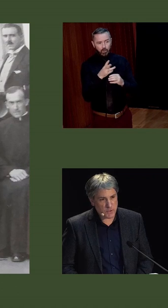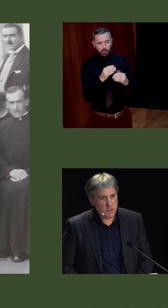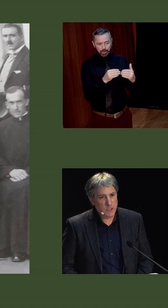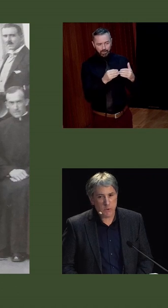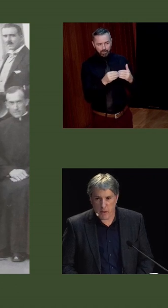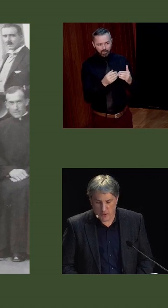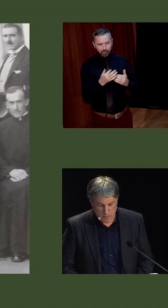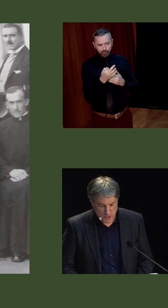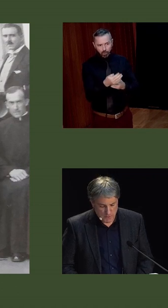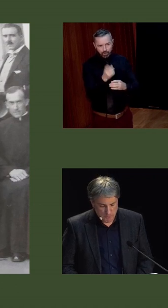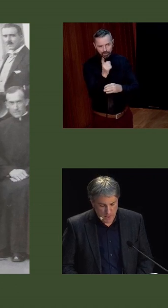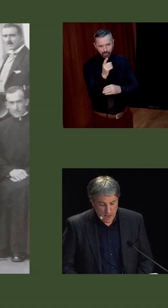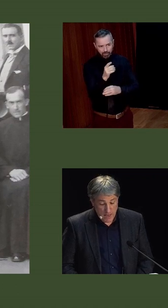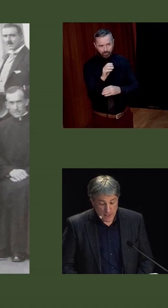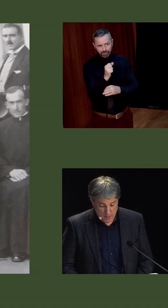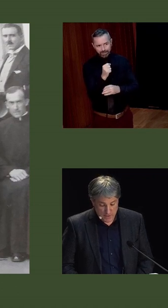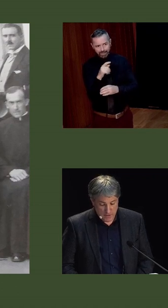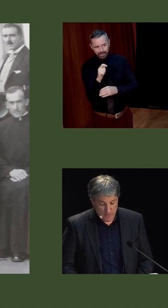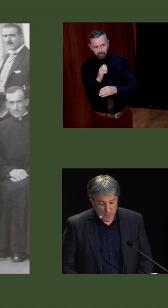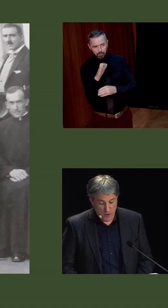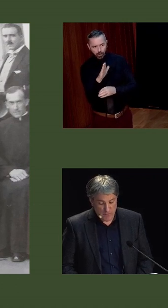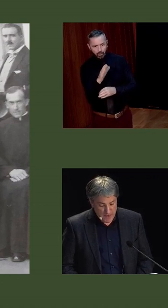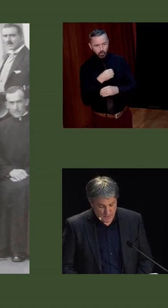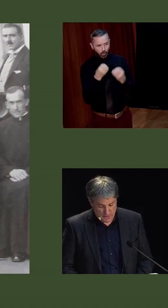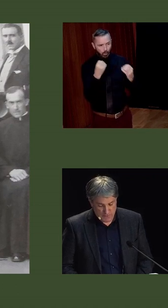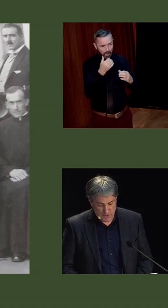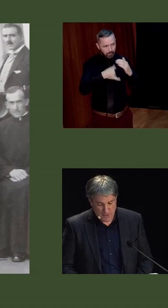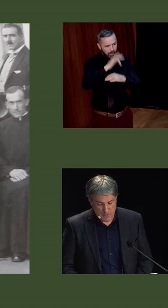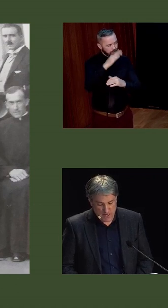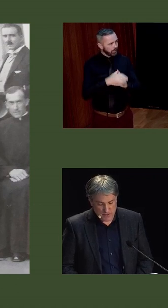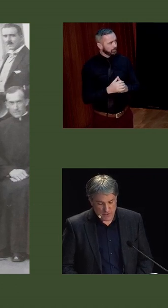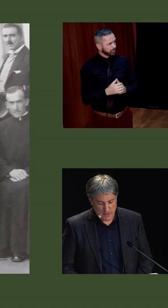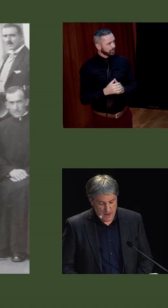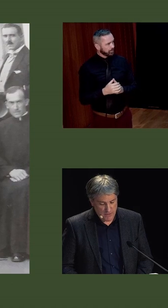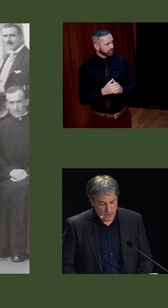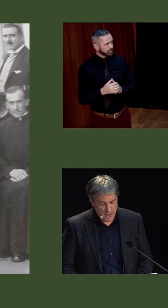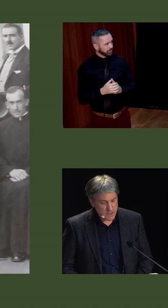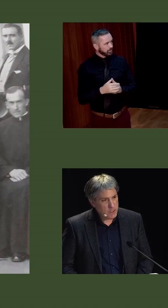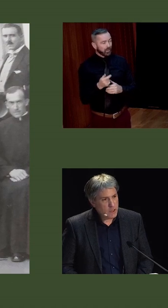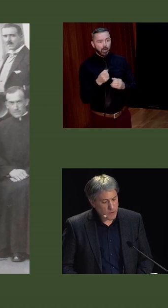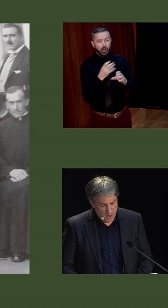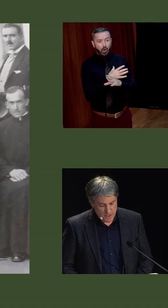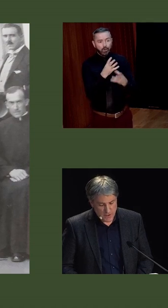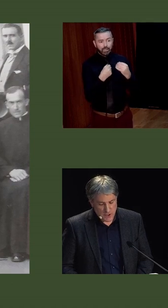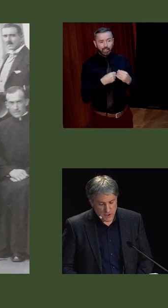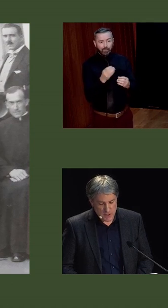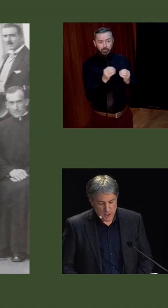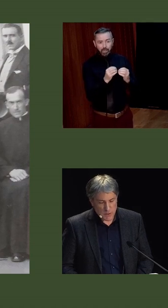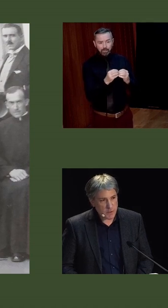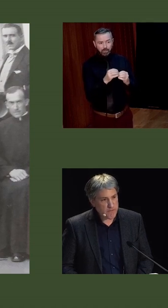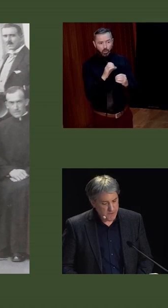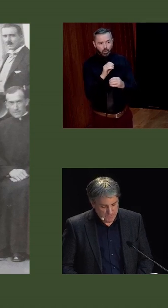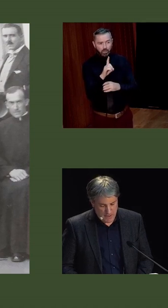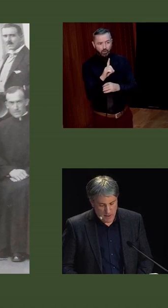epistle to the Hebrews, to obey your bishops. In terms of the broad phases of church-state relations that I have outlined, O'Doherty's